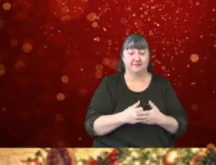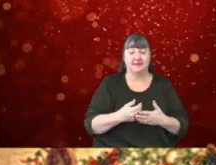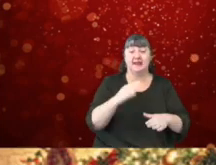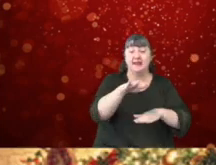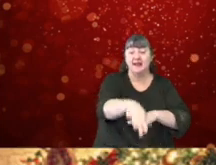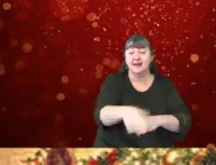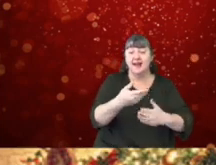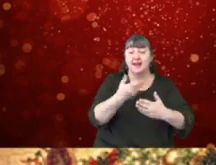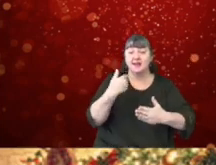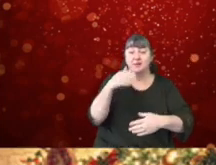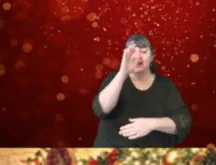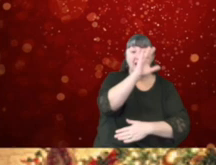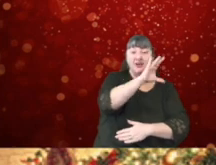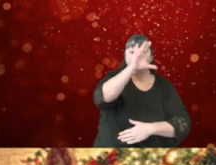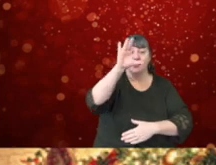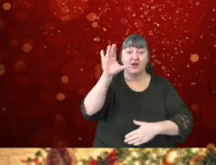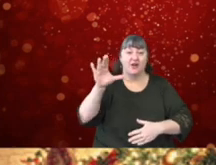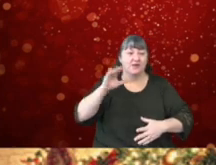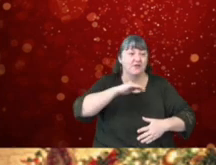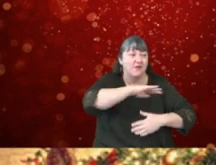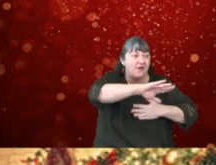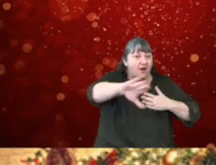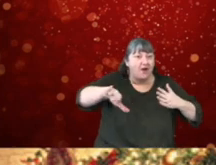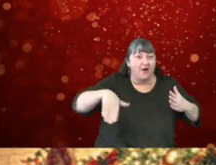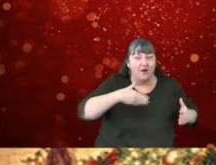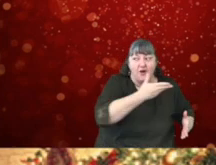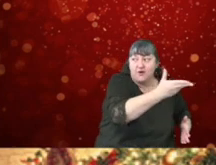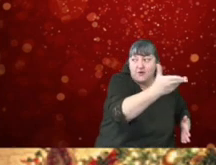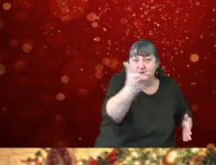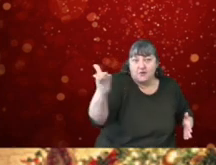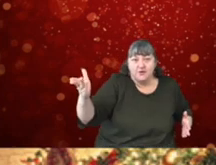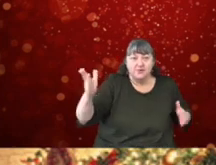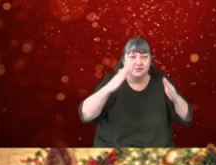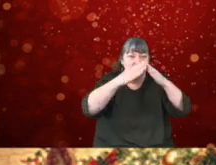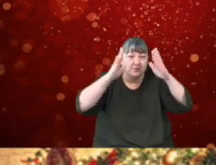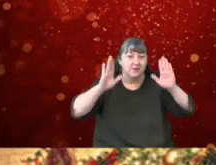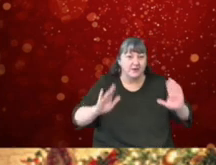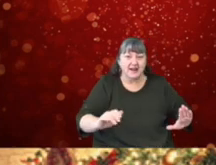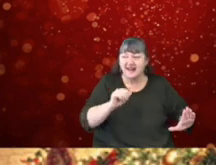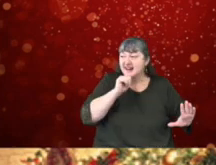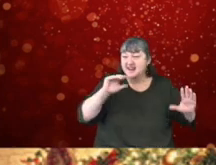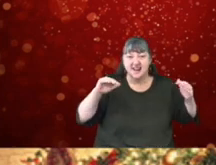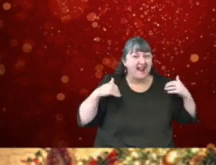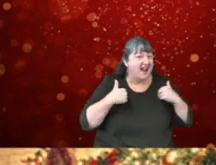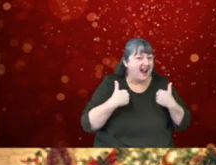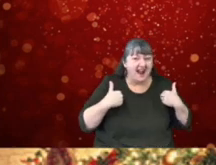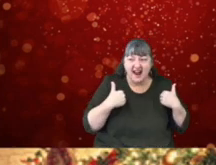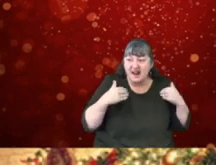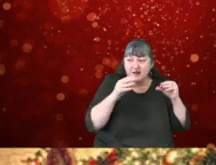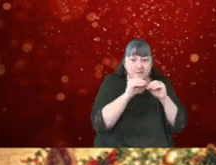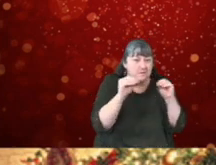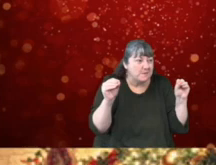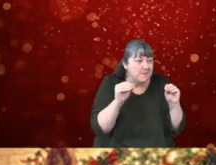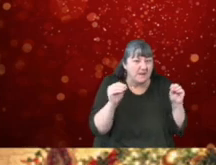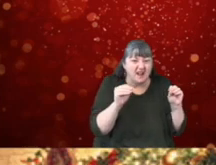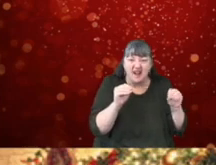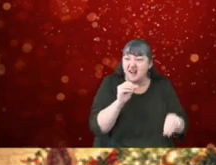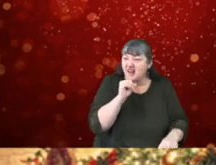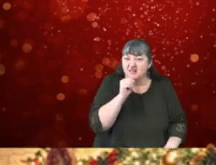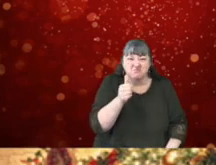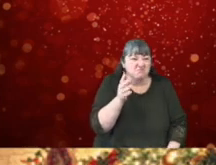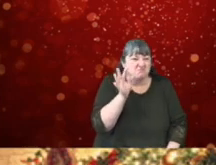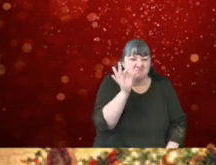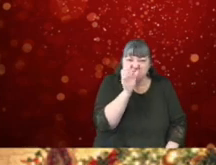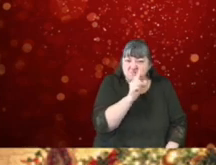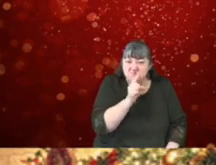Twas the night before Christmas when all through the house not a creature was stirring, not